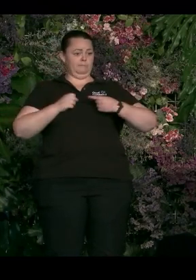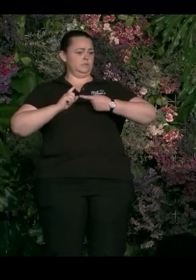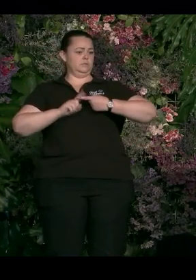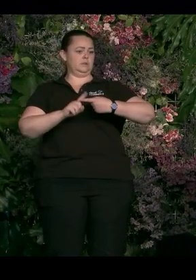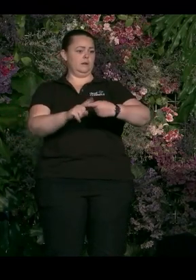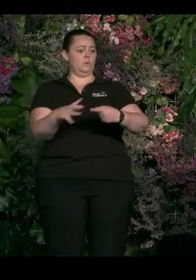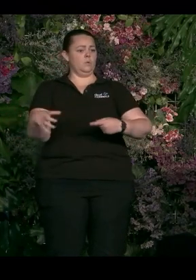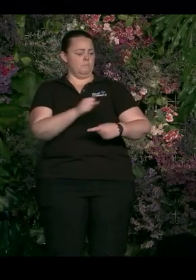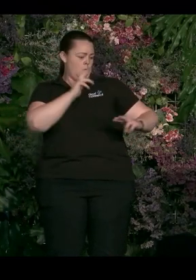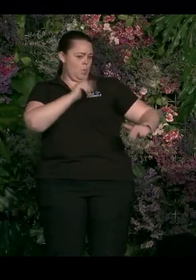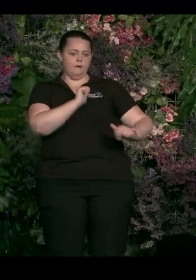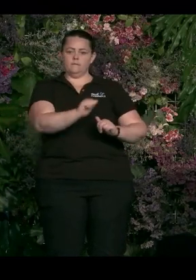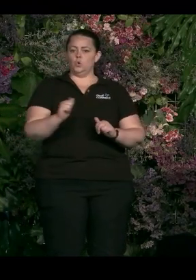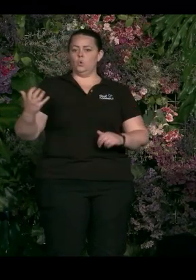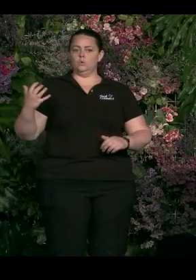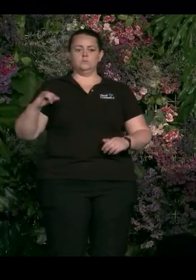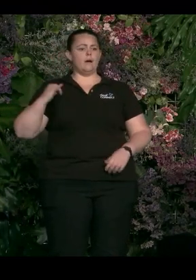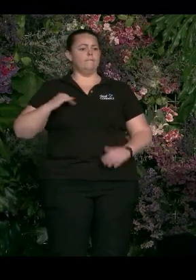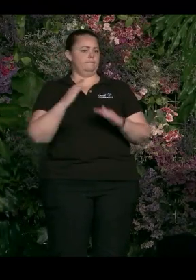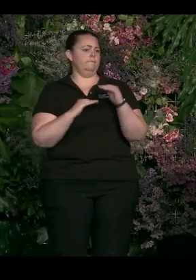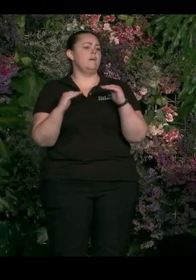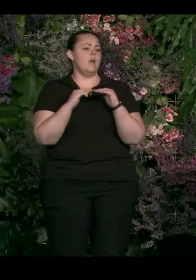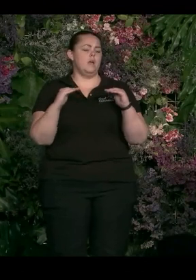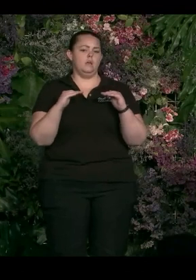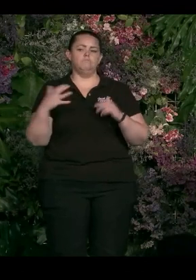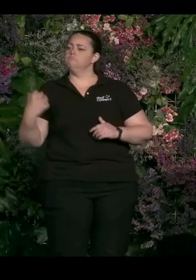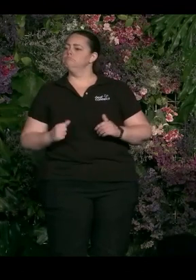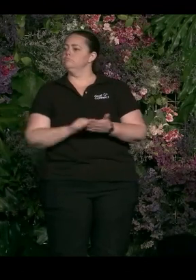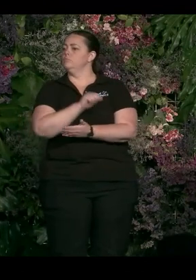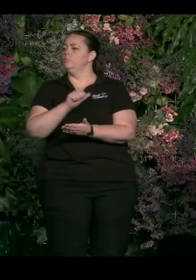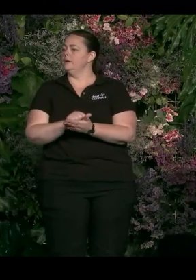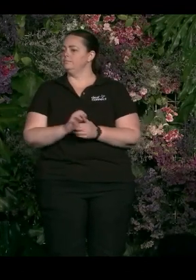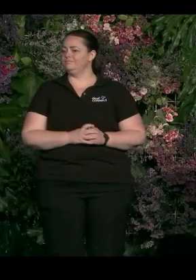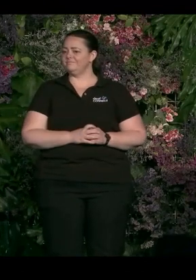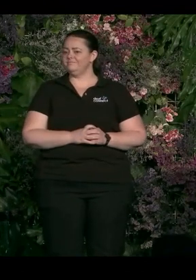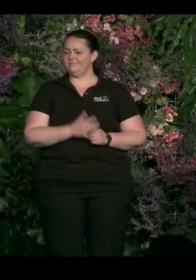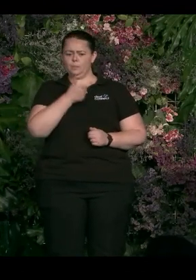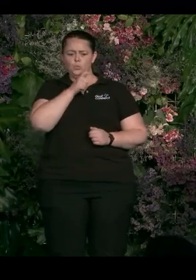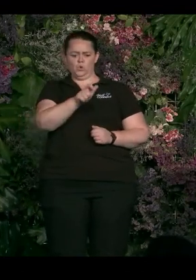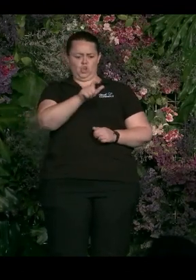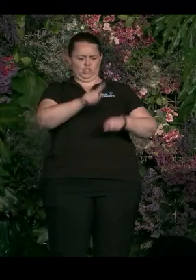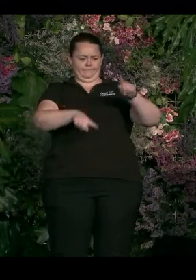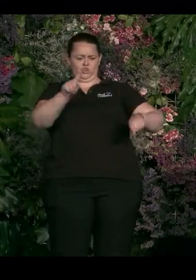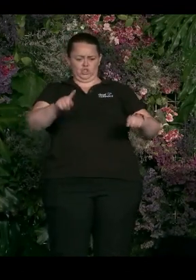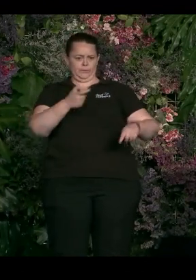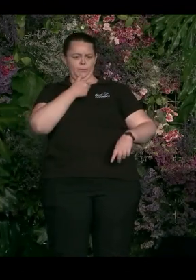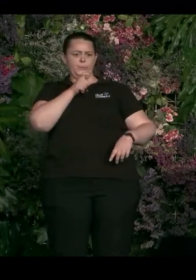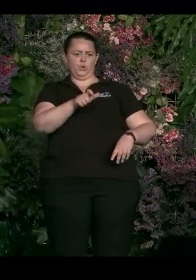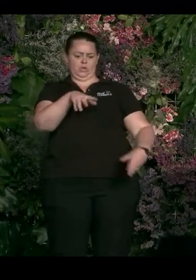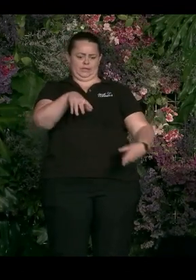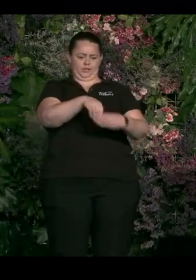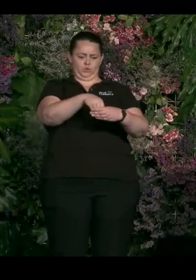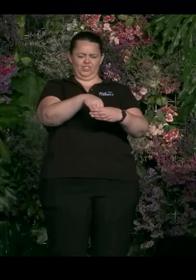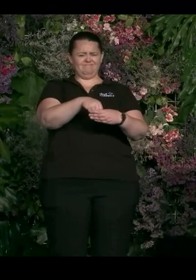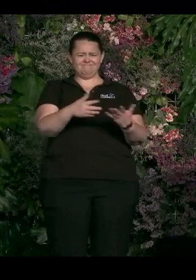fairly. And that's not by the way. I think I'd love to see us get away from even the diversity and inclusion terms. It's just humanity. Right? We love to put